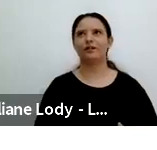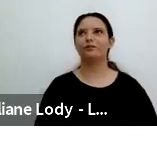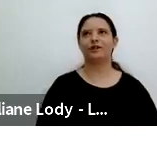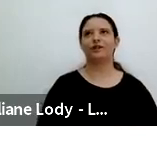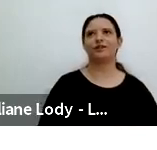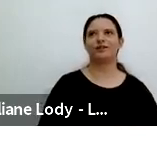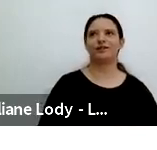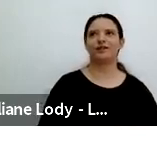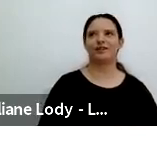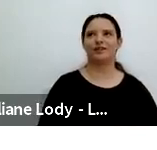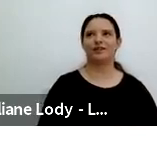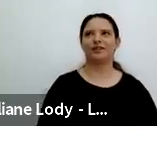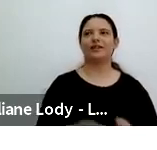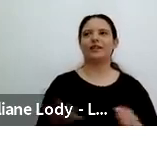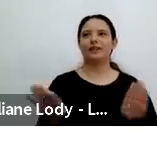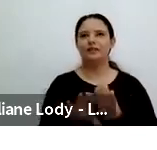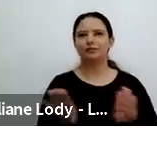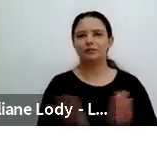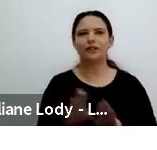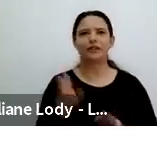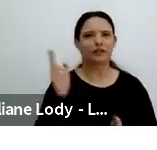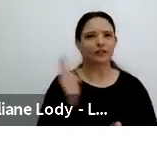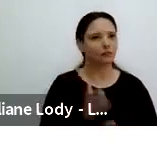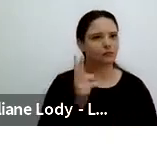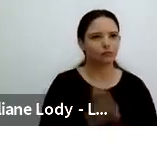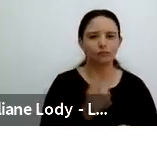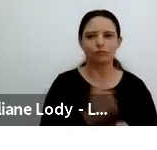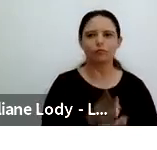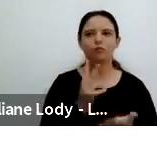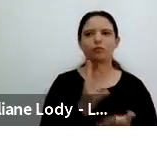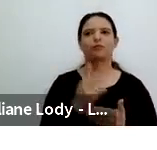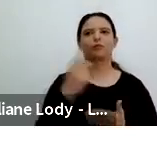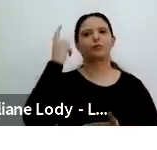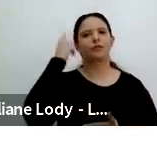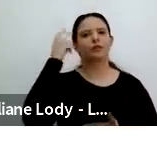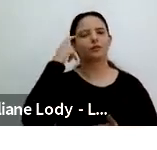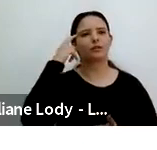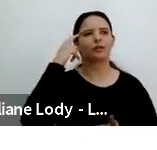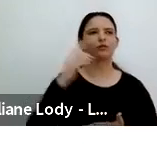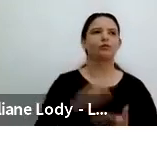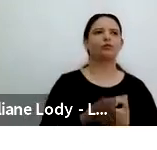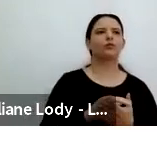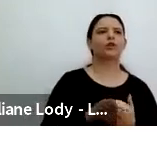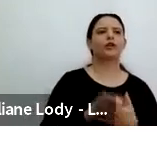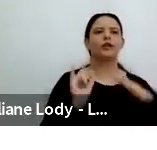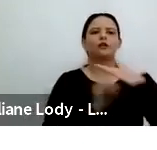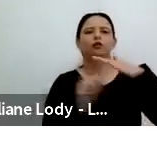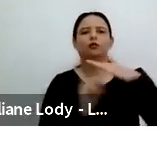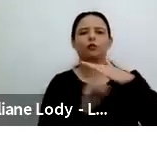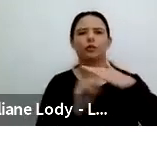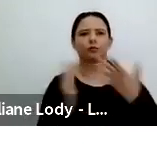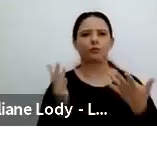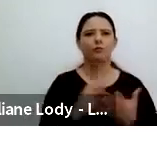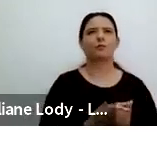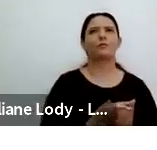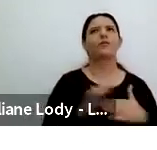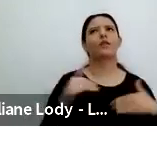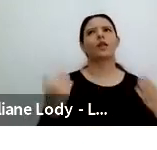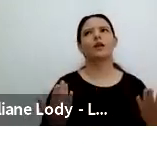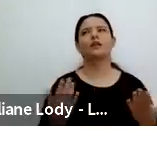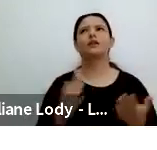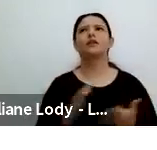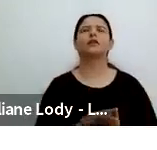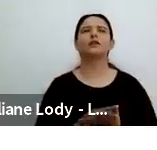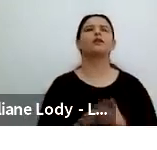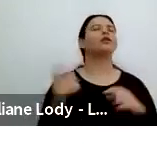always from the institutional perspective. hospital physicians are not interchangeable human beings. Uh, they